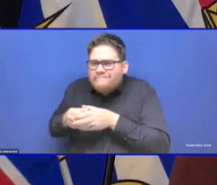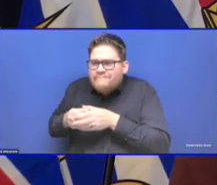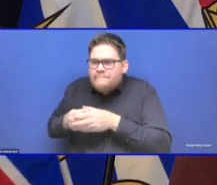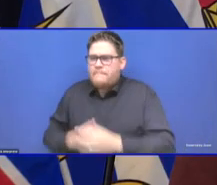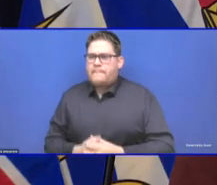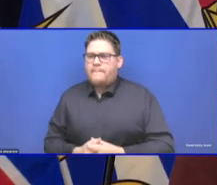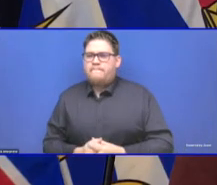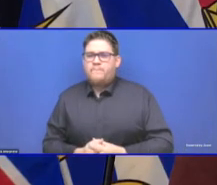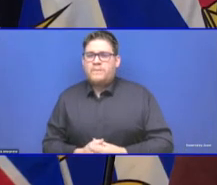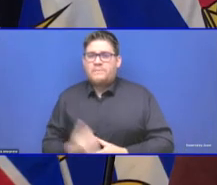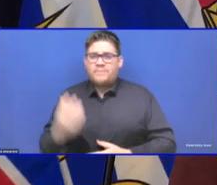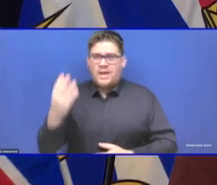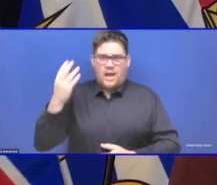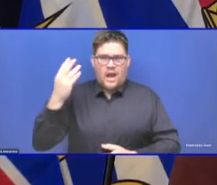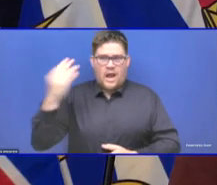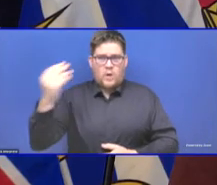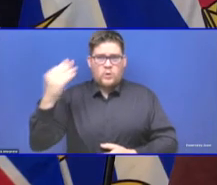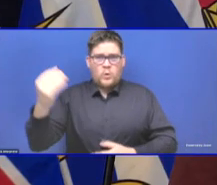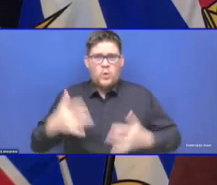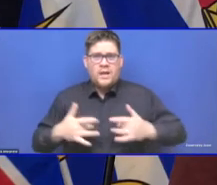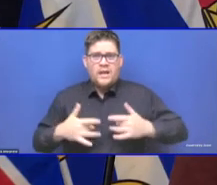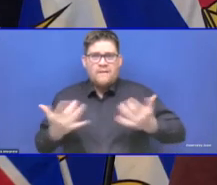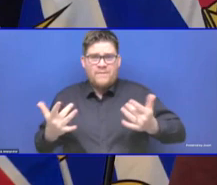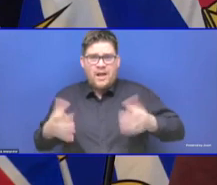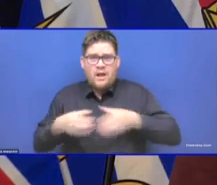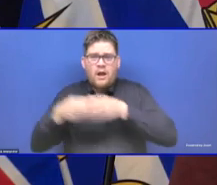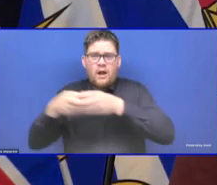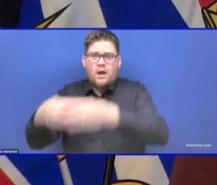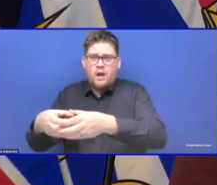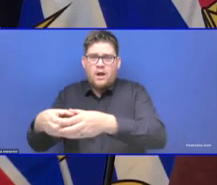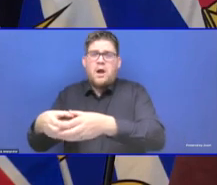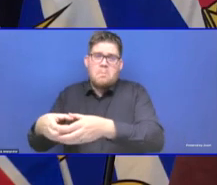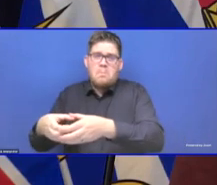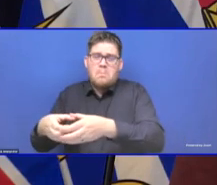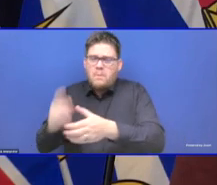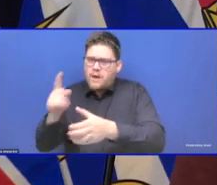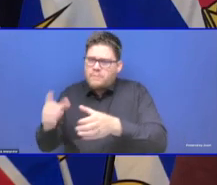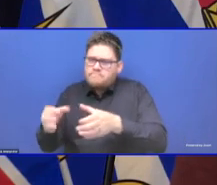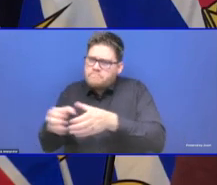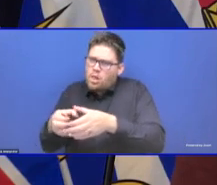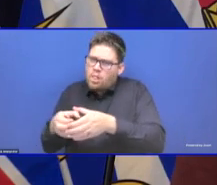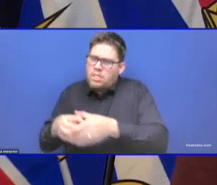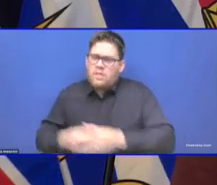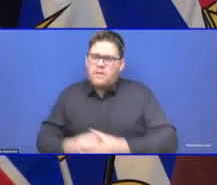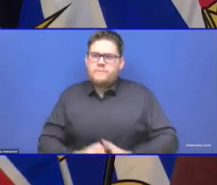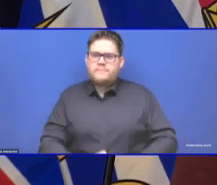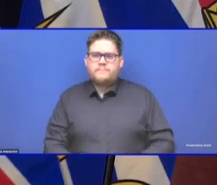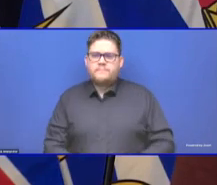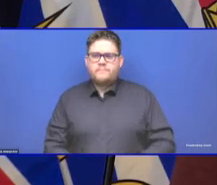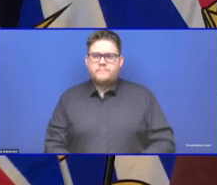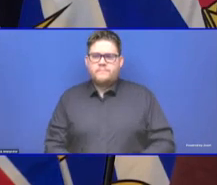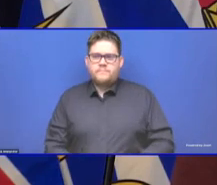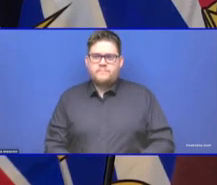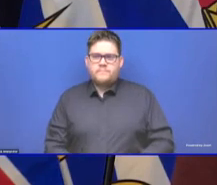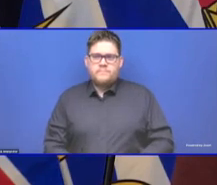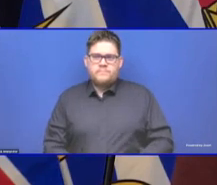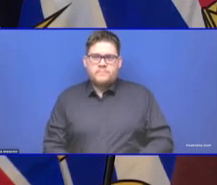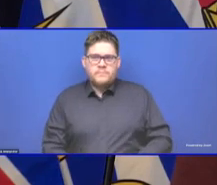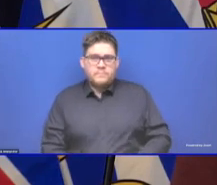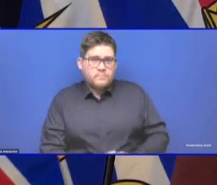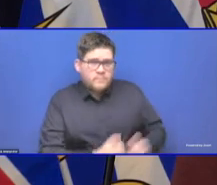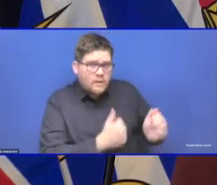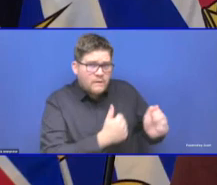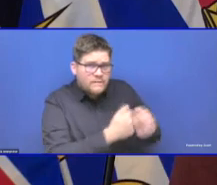-up? I do, yes, and appreciate that answer there, Dr. Henry. And curiously, I know with the outbreak at Royal Inland